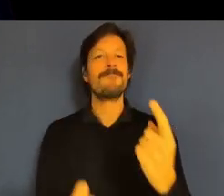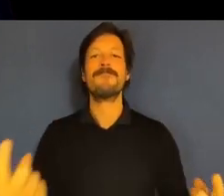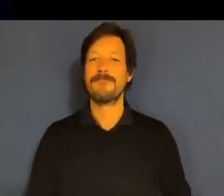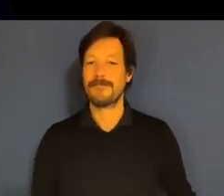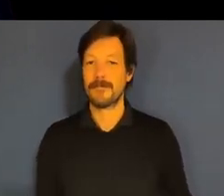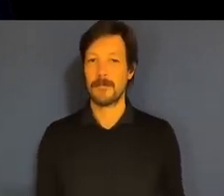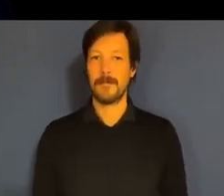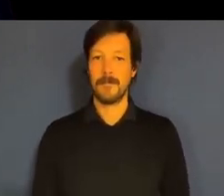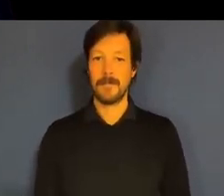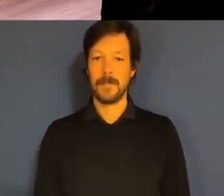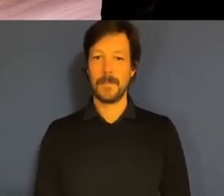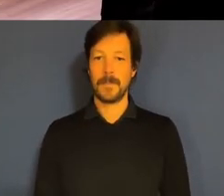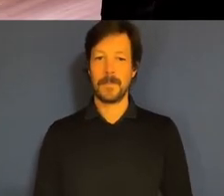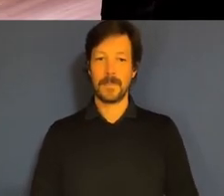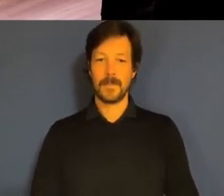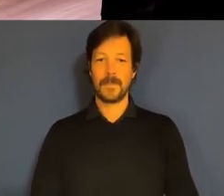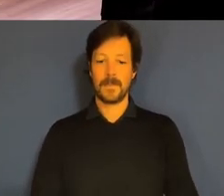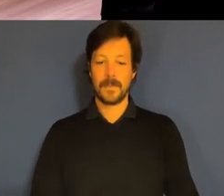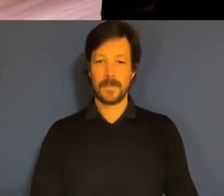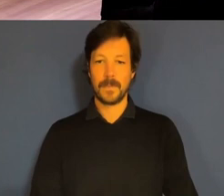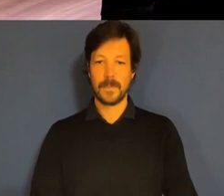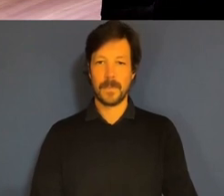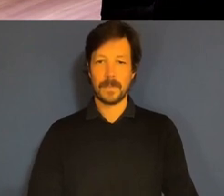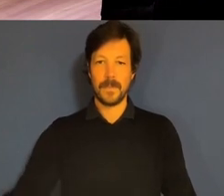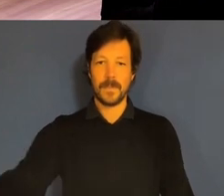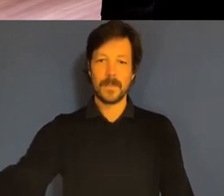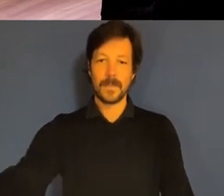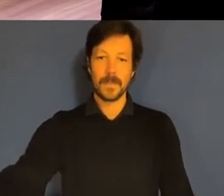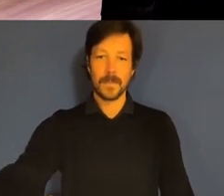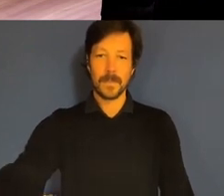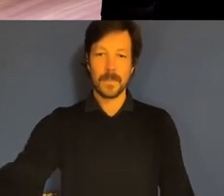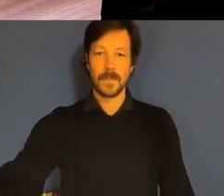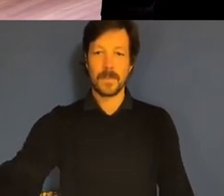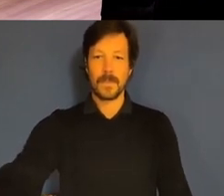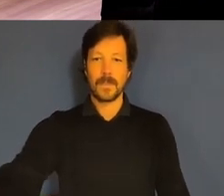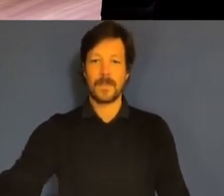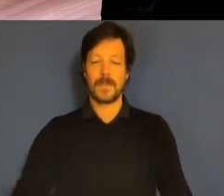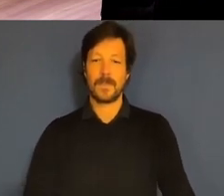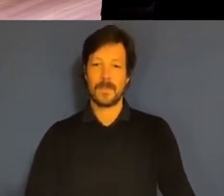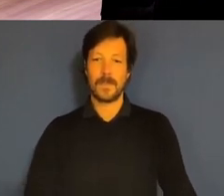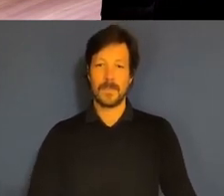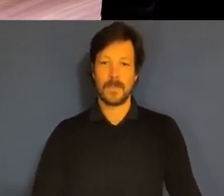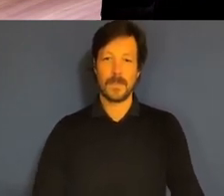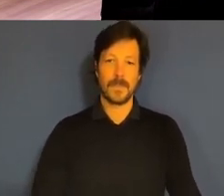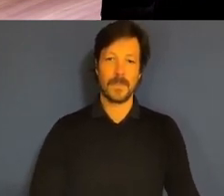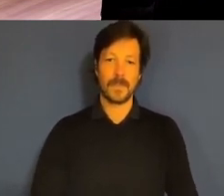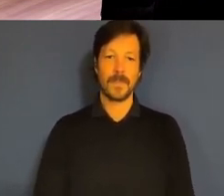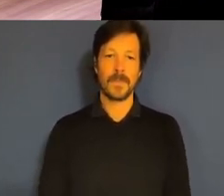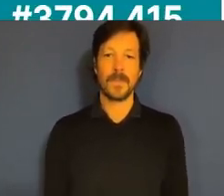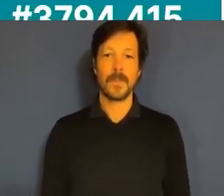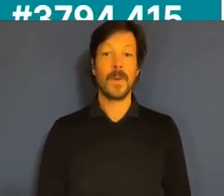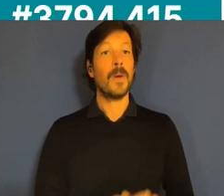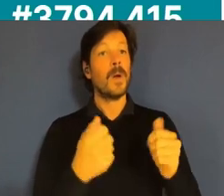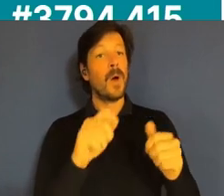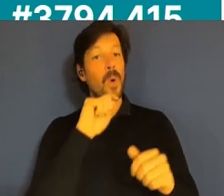that. And just, I'm going to ask Peter and Rachel to also chime in on this question, but maybe if I can ask you to take it from a slightly